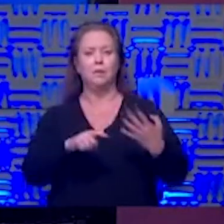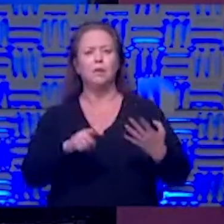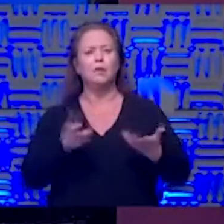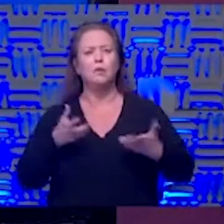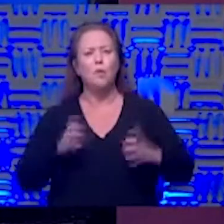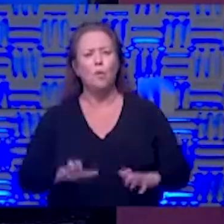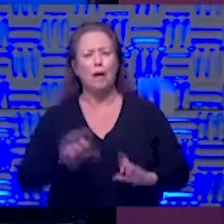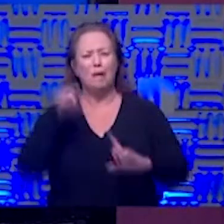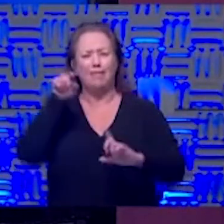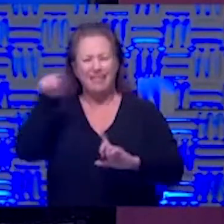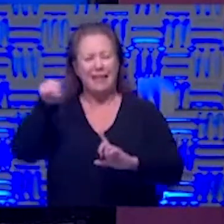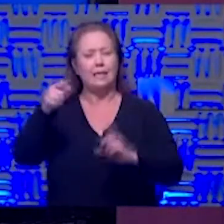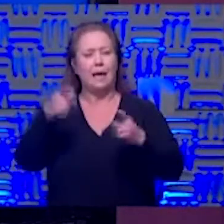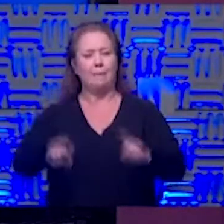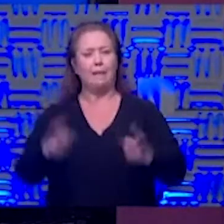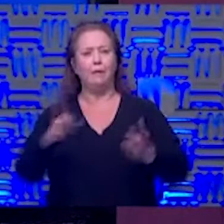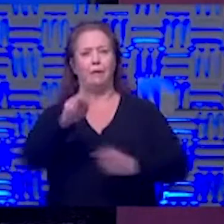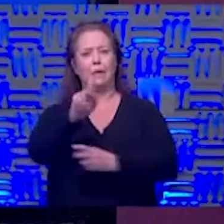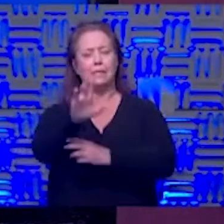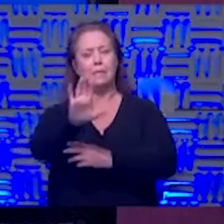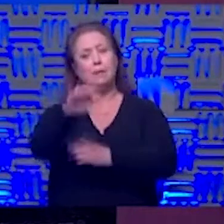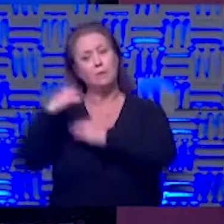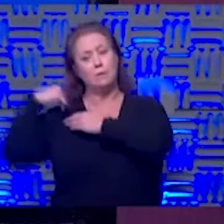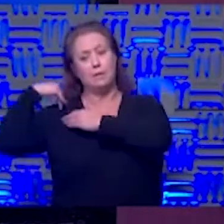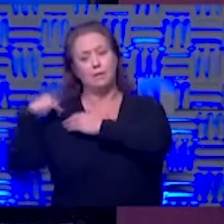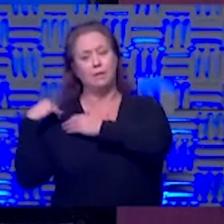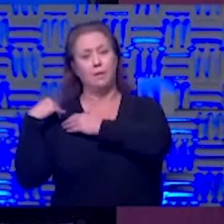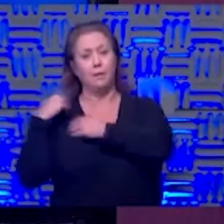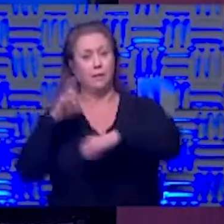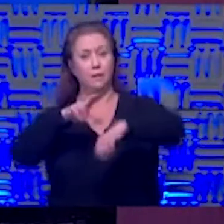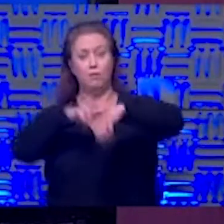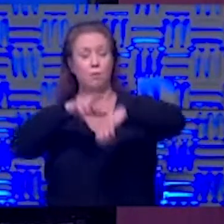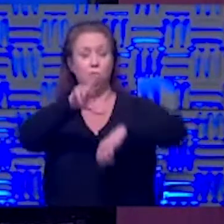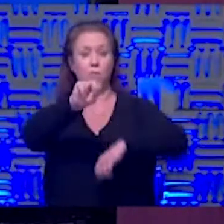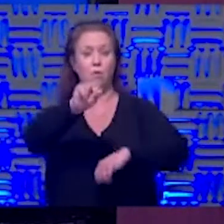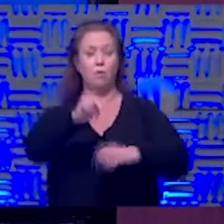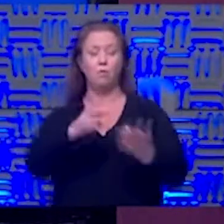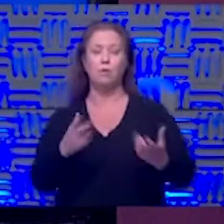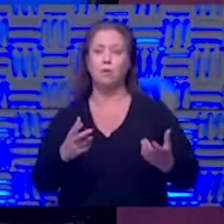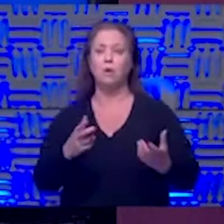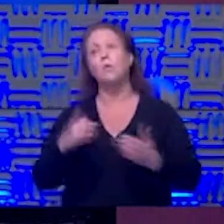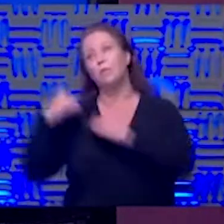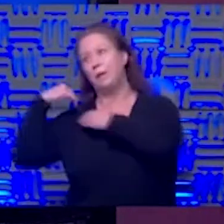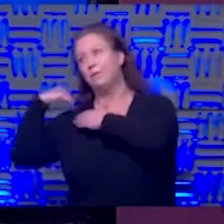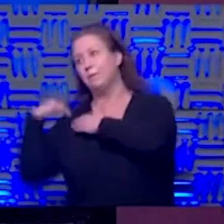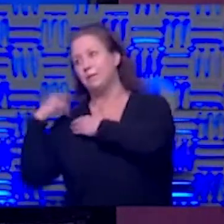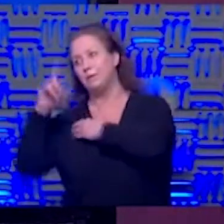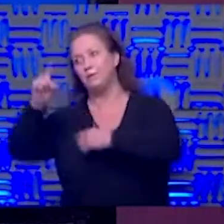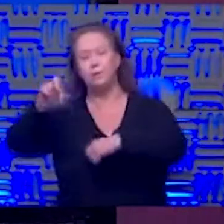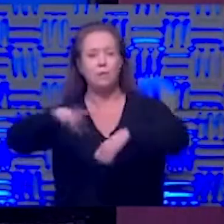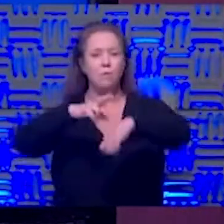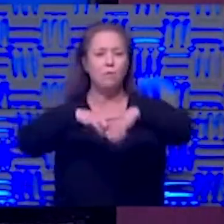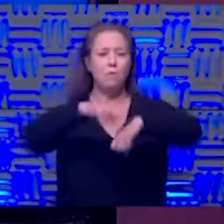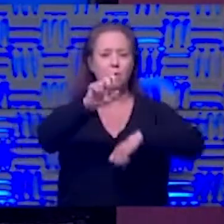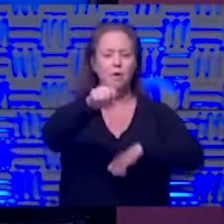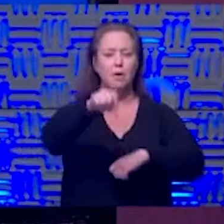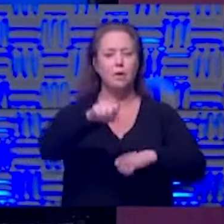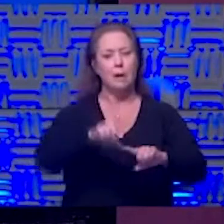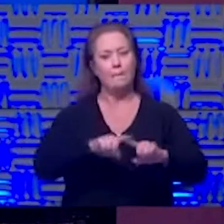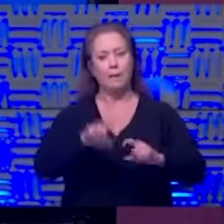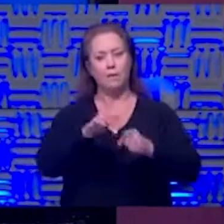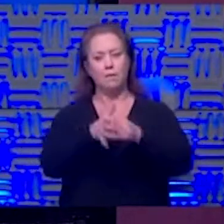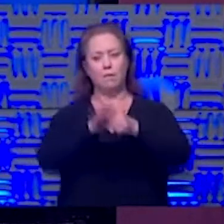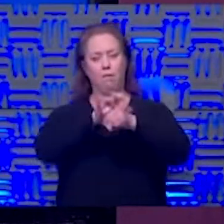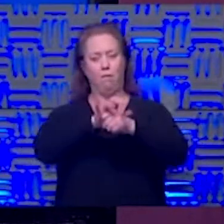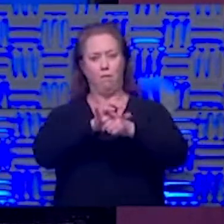kansas city be responsible yeah is it normal no no right well actually being responsible probably should be normal but is the